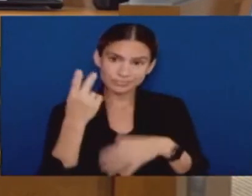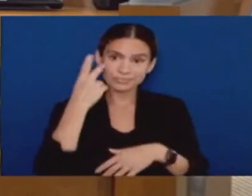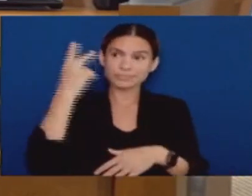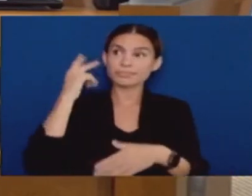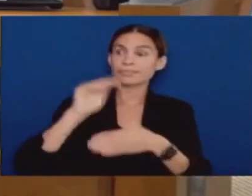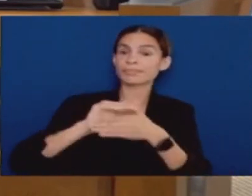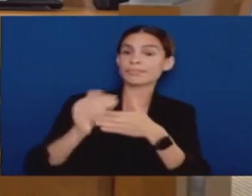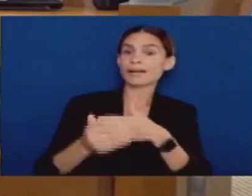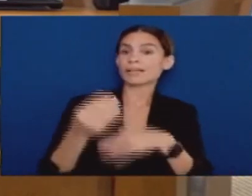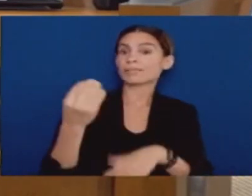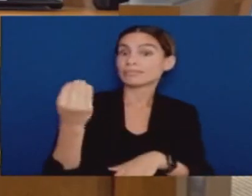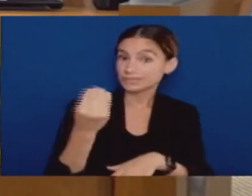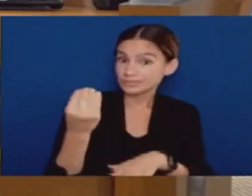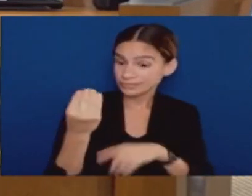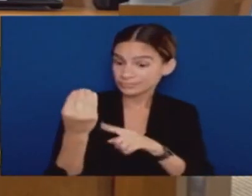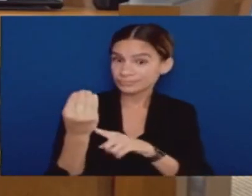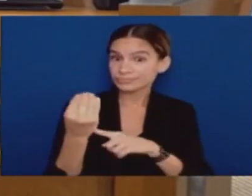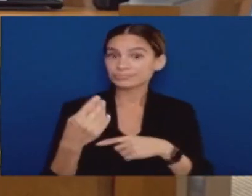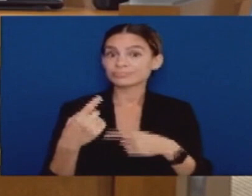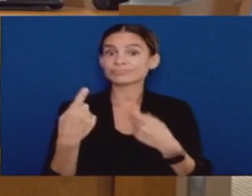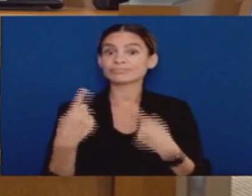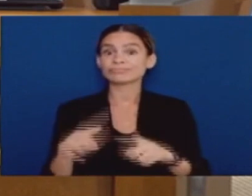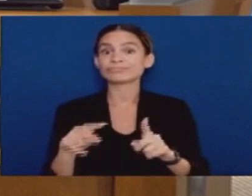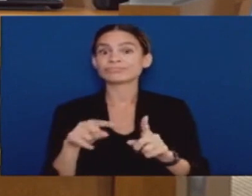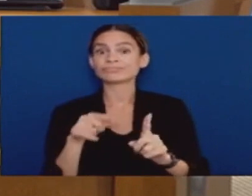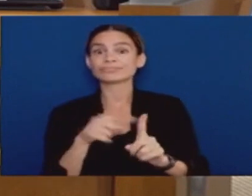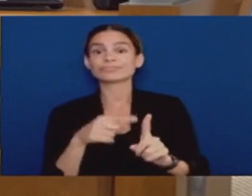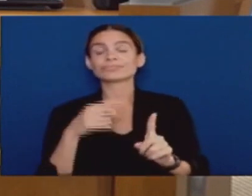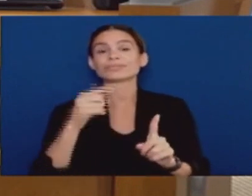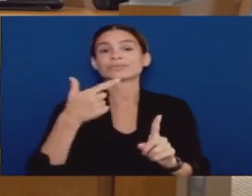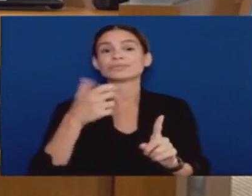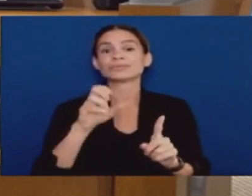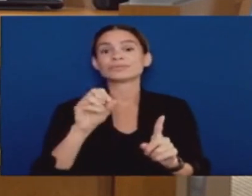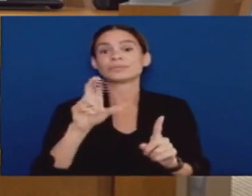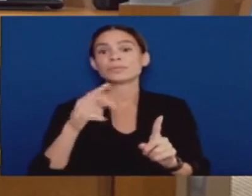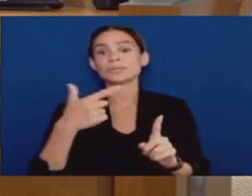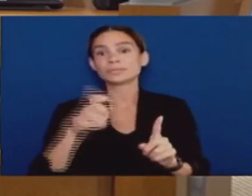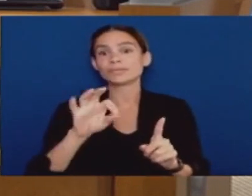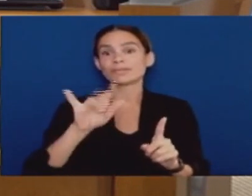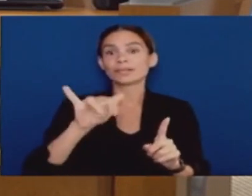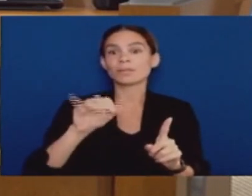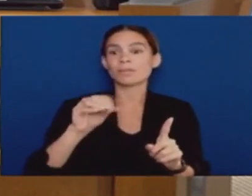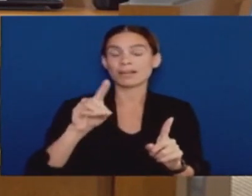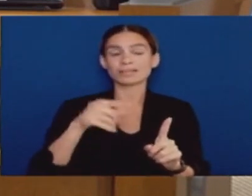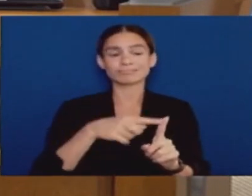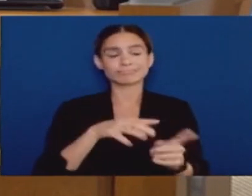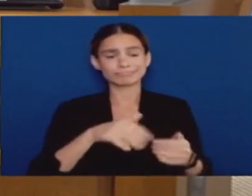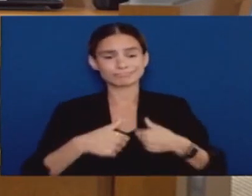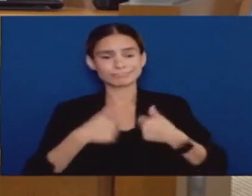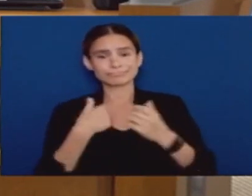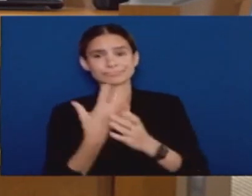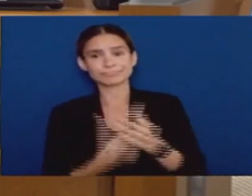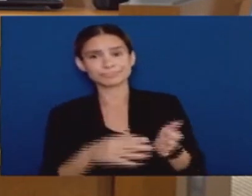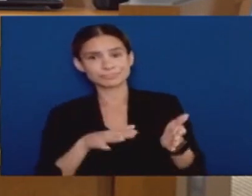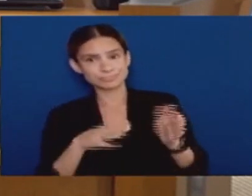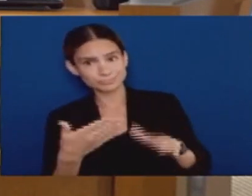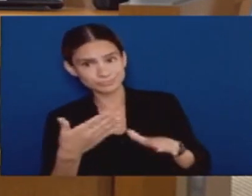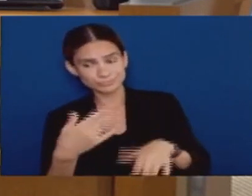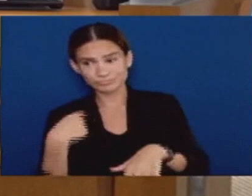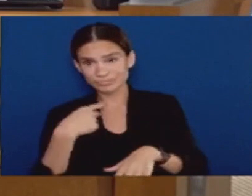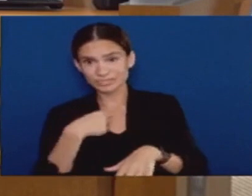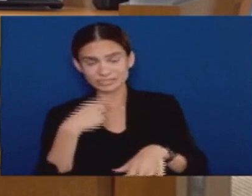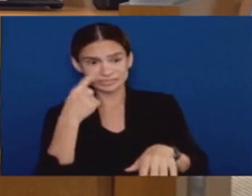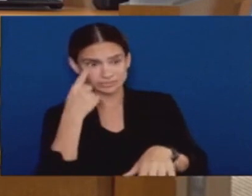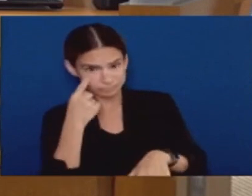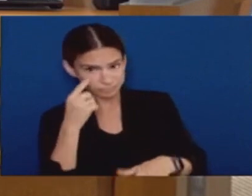shameful, cold-blooded murder committed right before our eyes. This has spurred a motivation of people all across our nation and